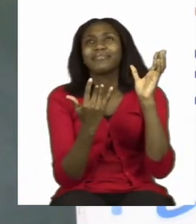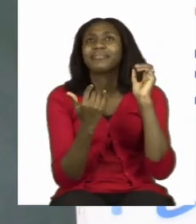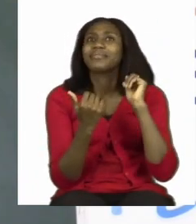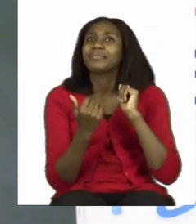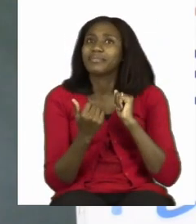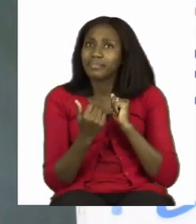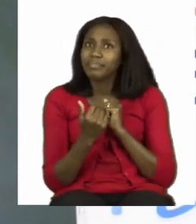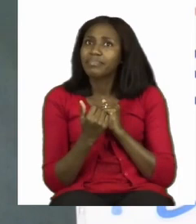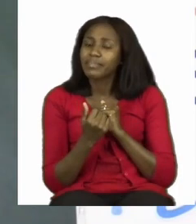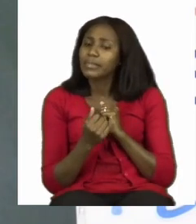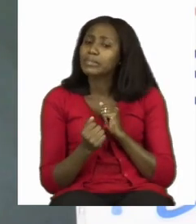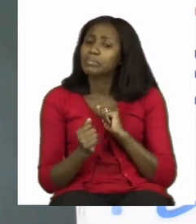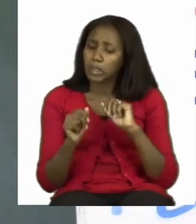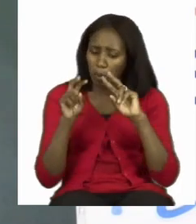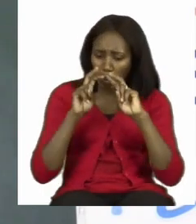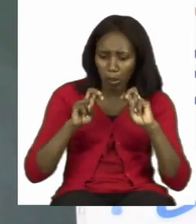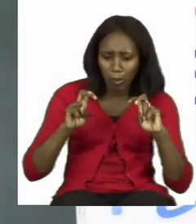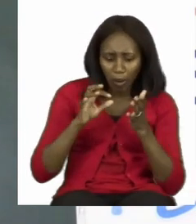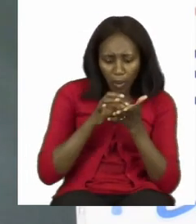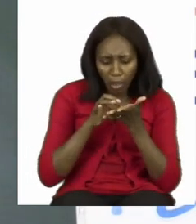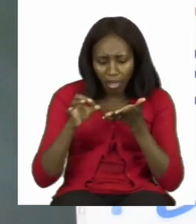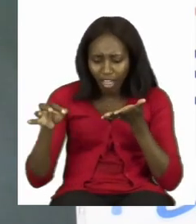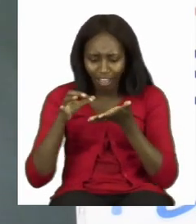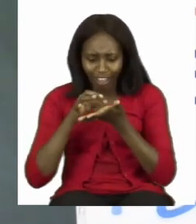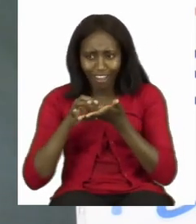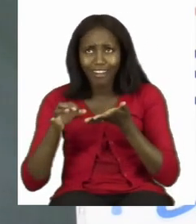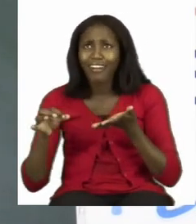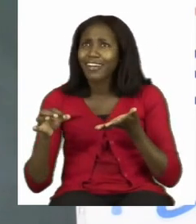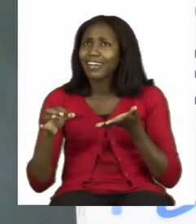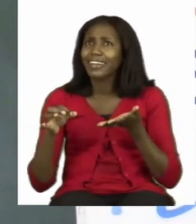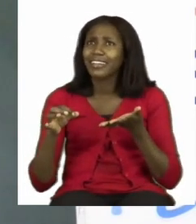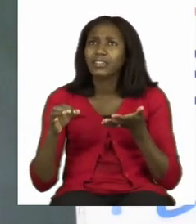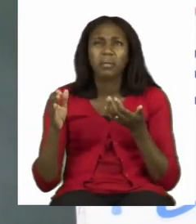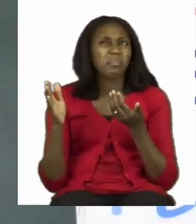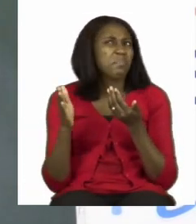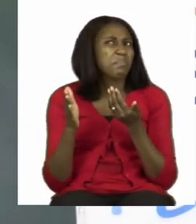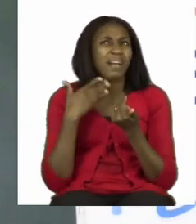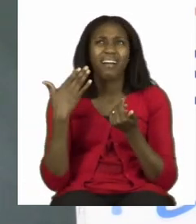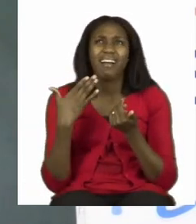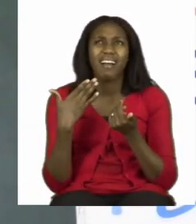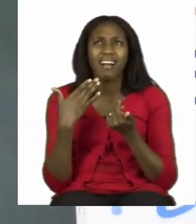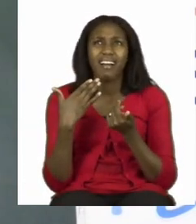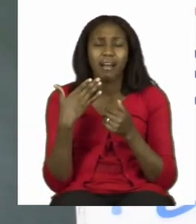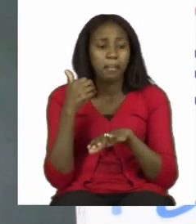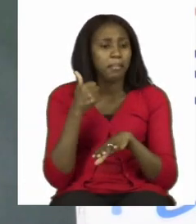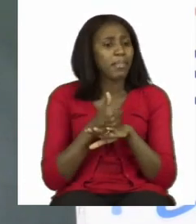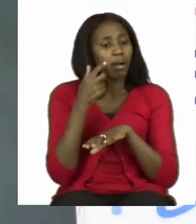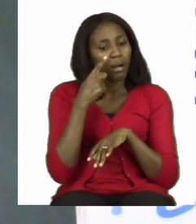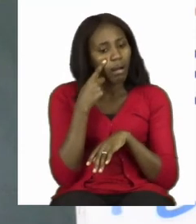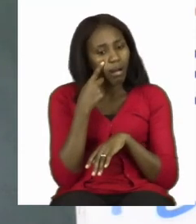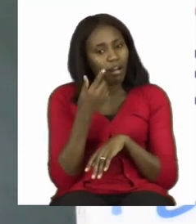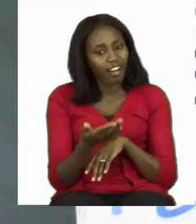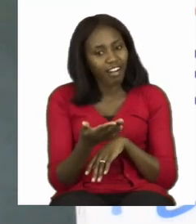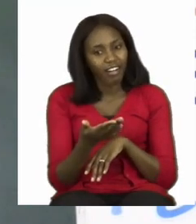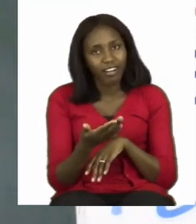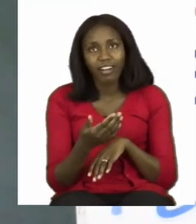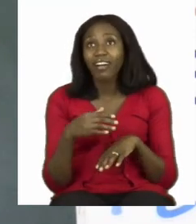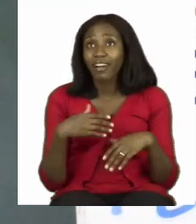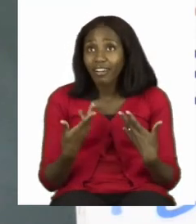ahead and looked for my seeds. Now seeds are very easy to find. All we have to do is look